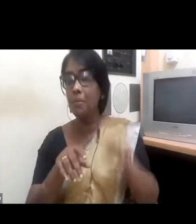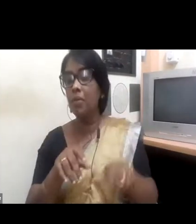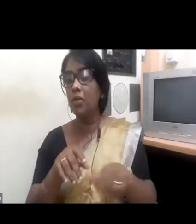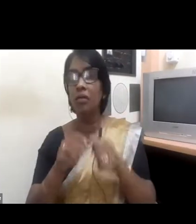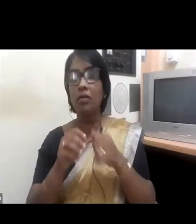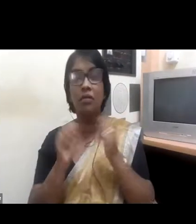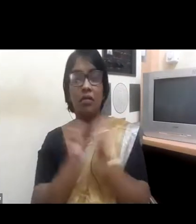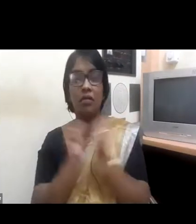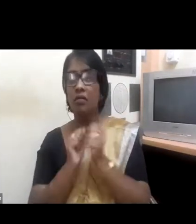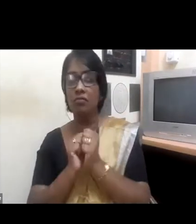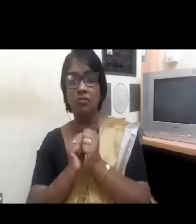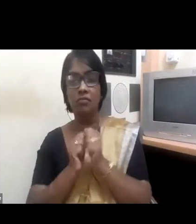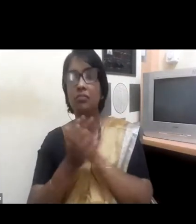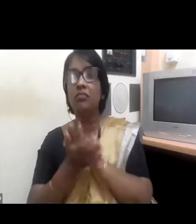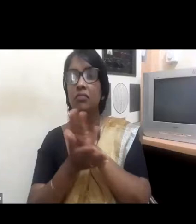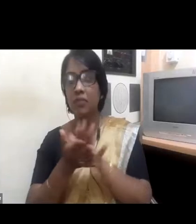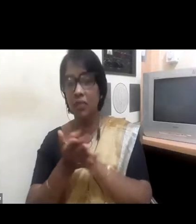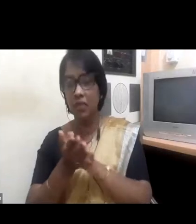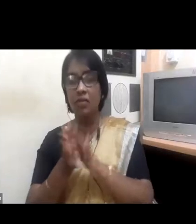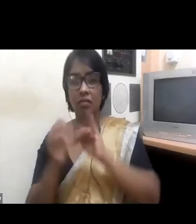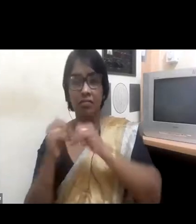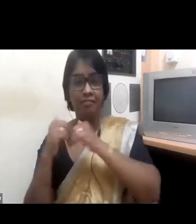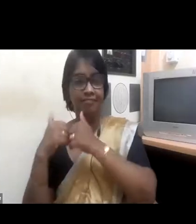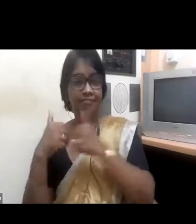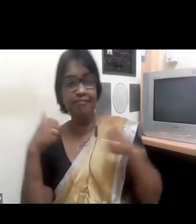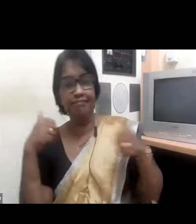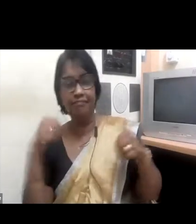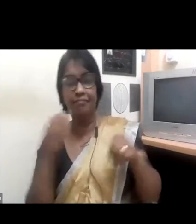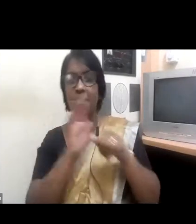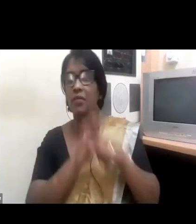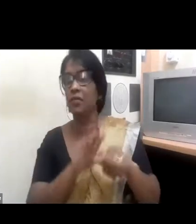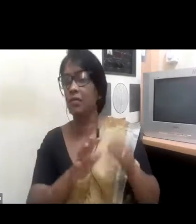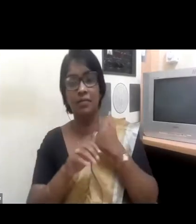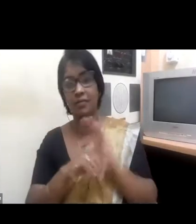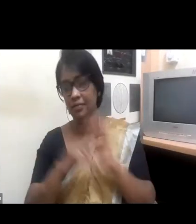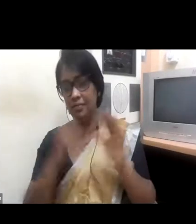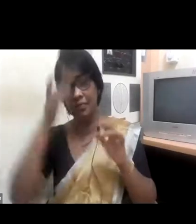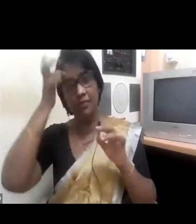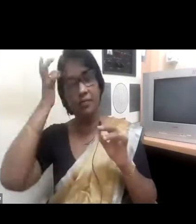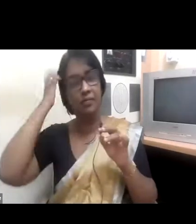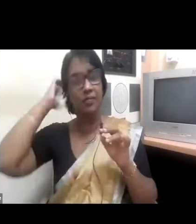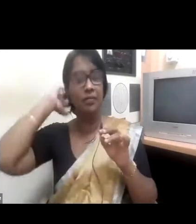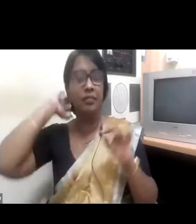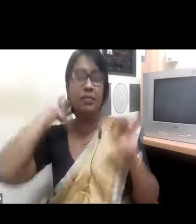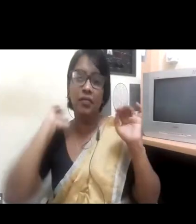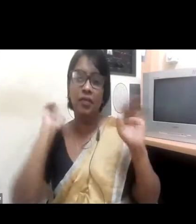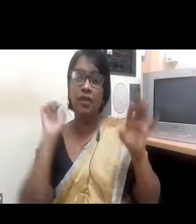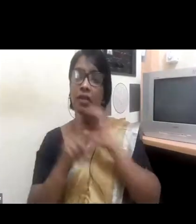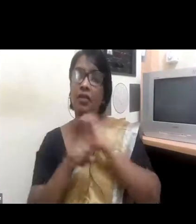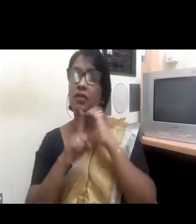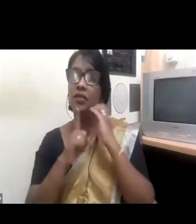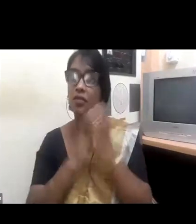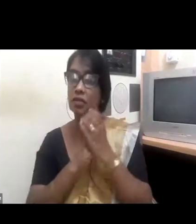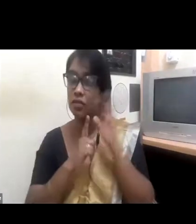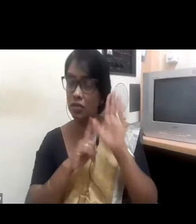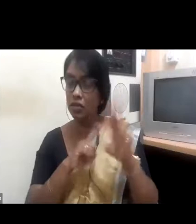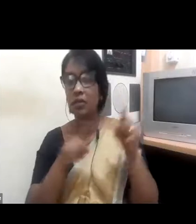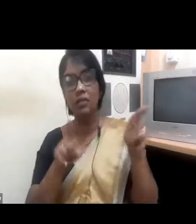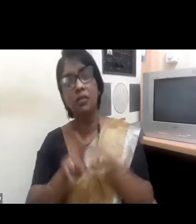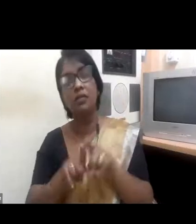It is a task for some of them. Culturally, there's a huge issue. We manage two hotels in